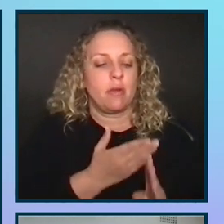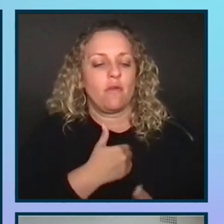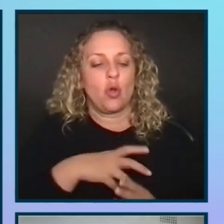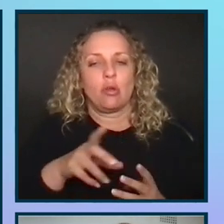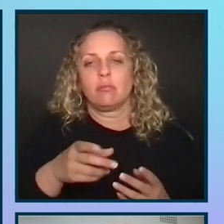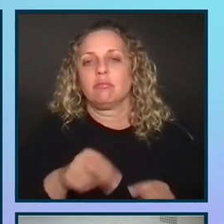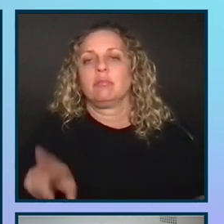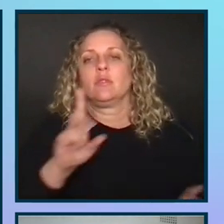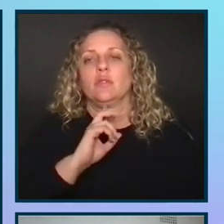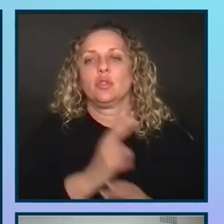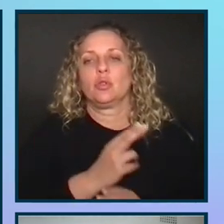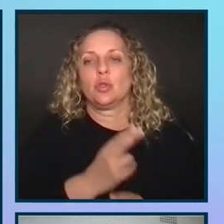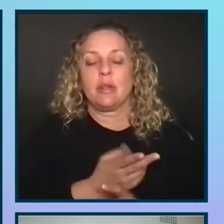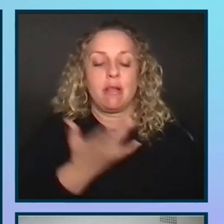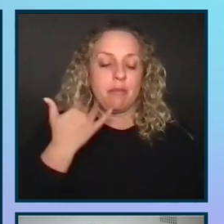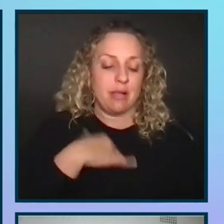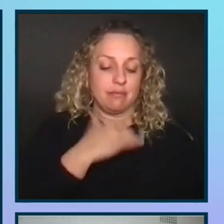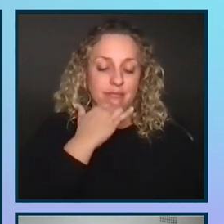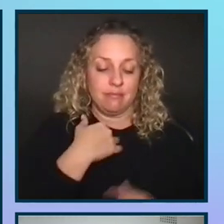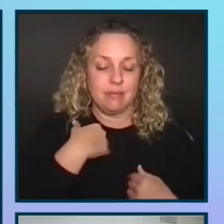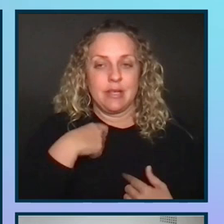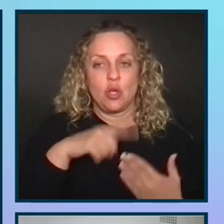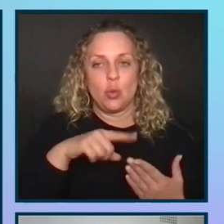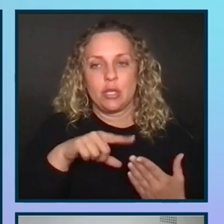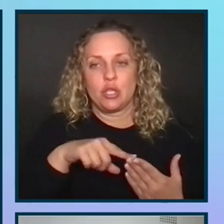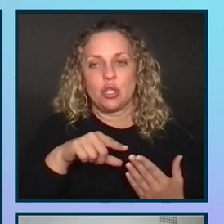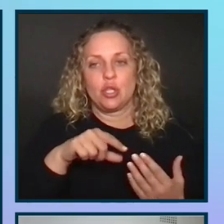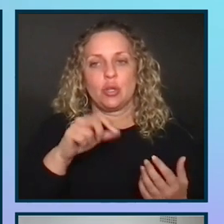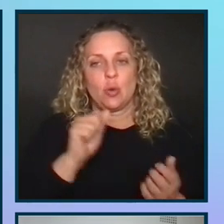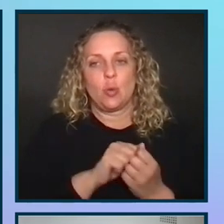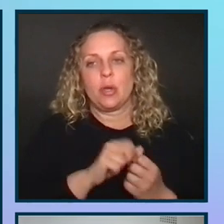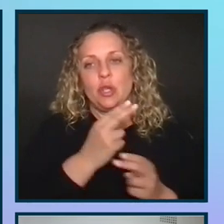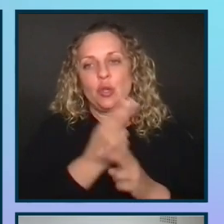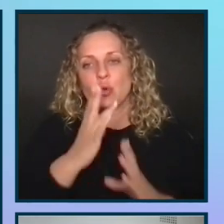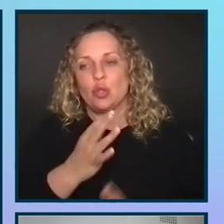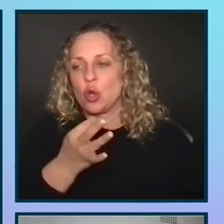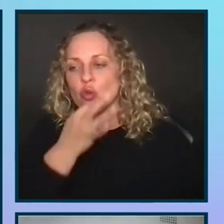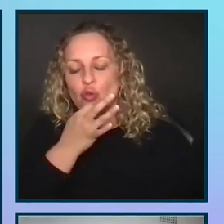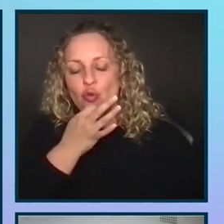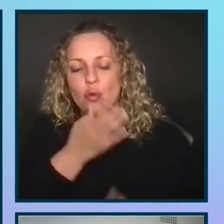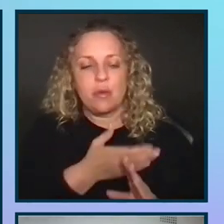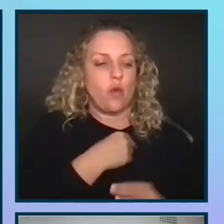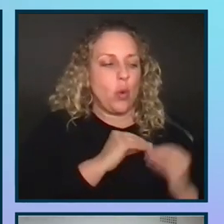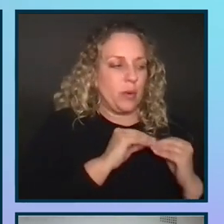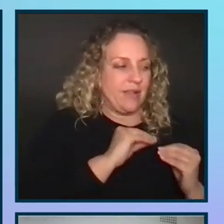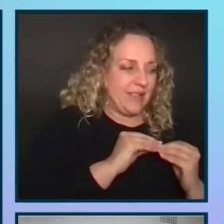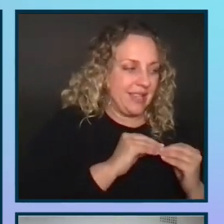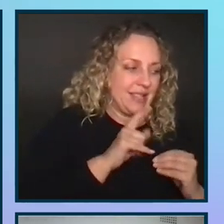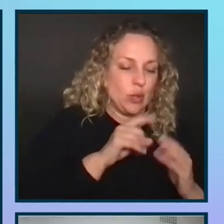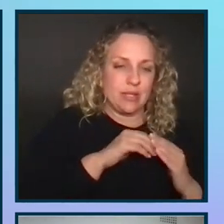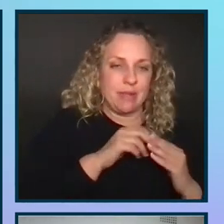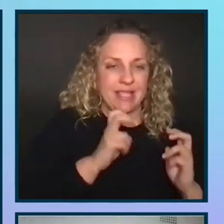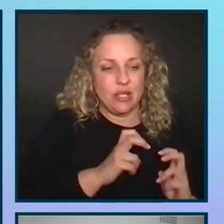In the past, I've made the mistake of researching with users too soon before we'd fixed the core kind of accessibility